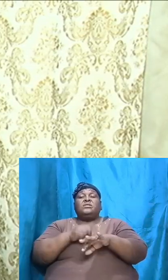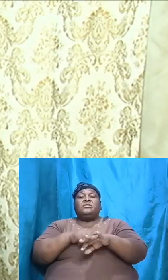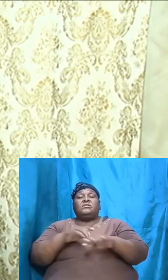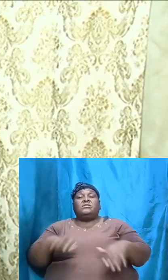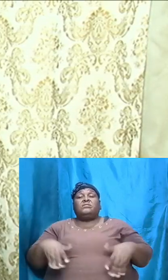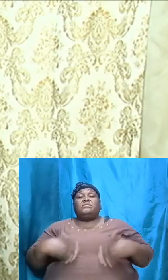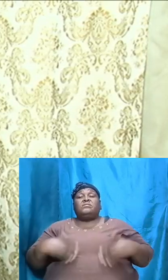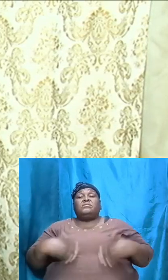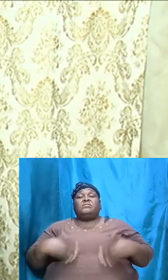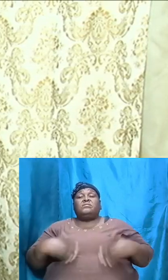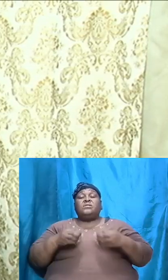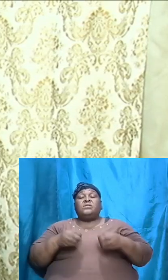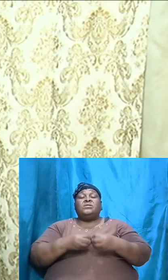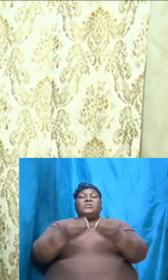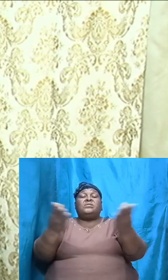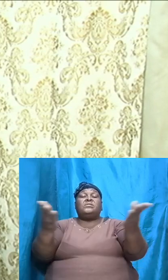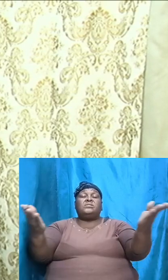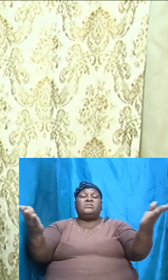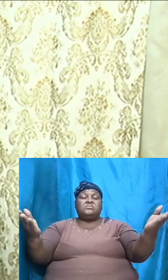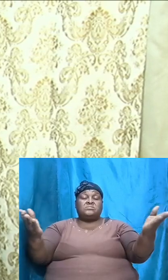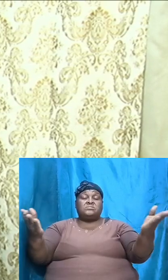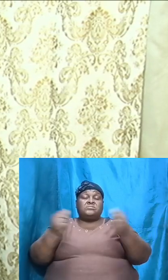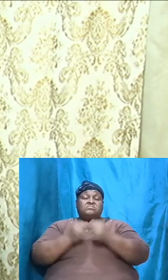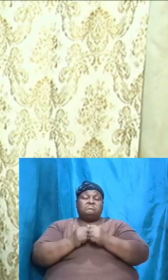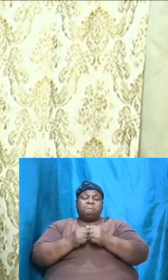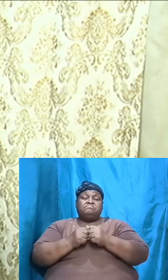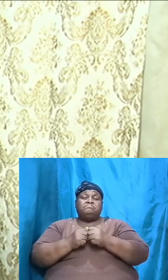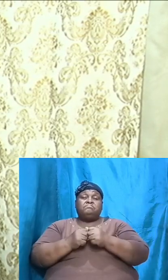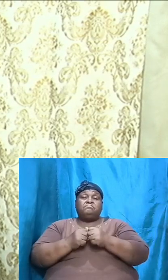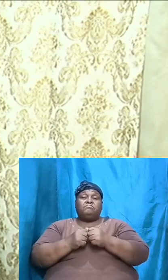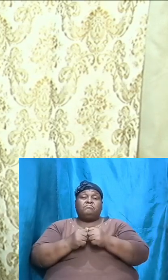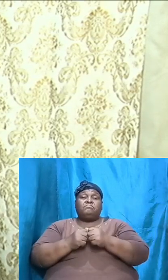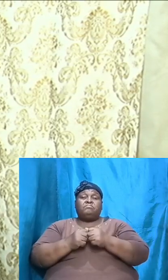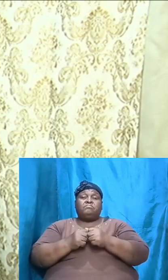life we saw the introduction amen of